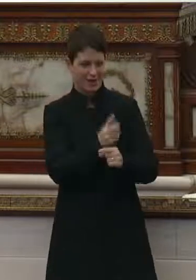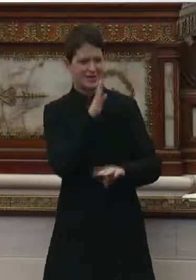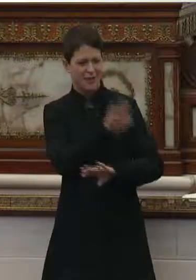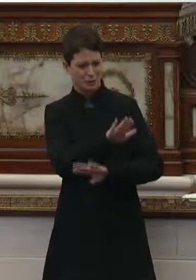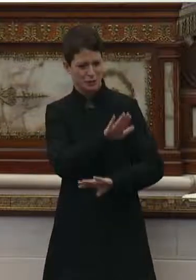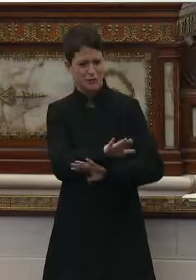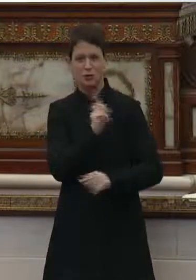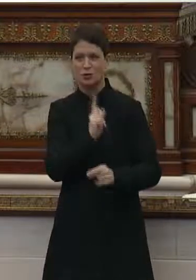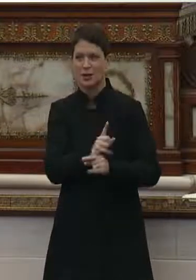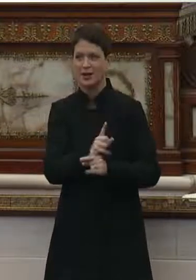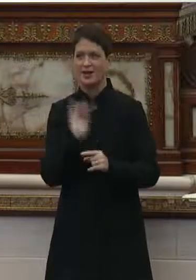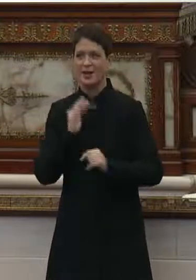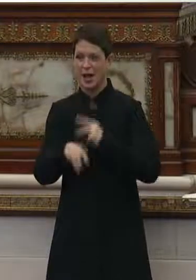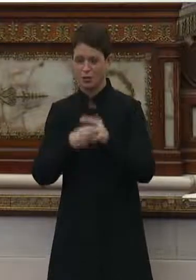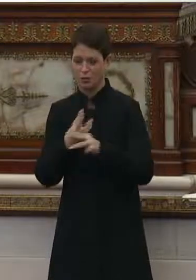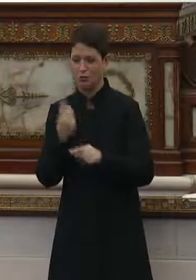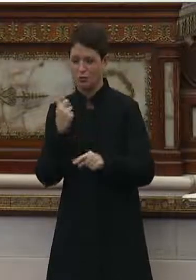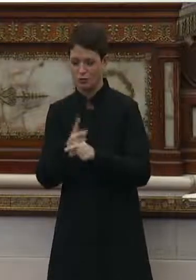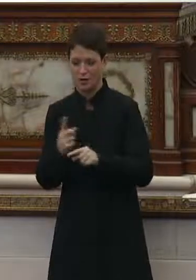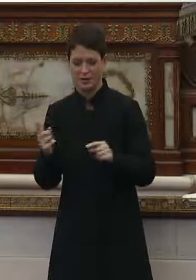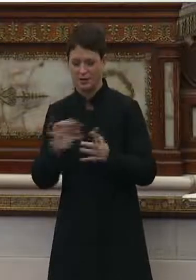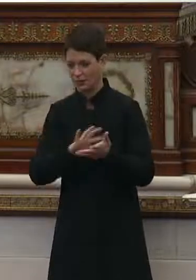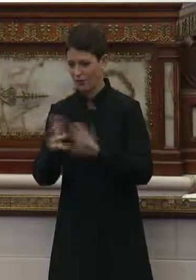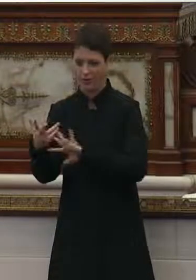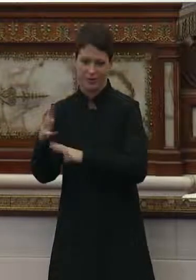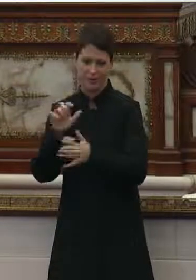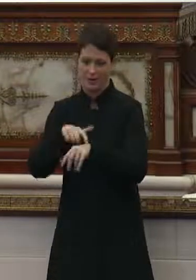Same thing in our world. It all runs together.